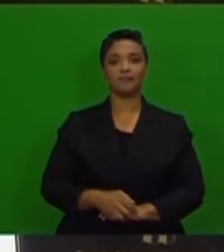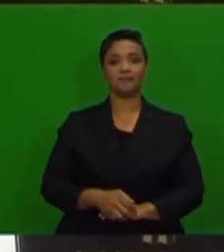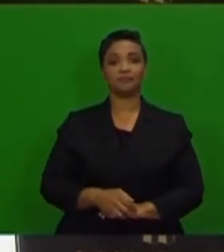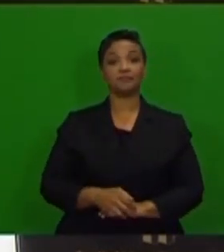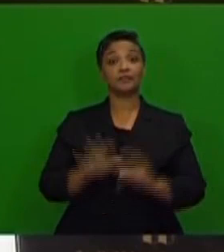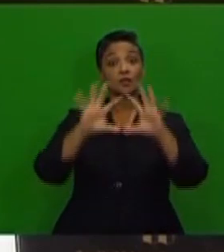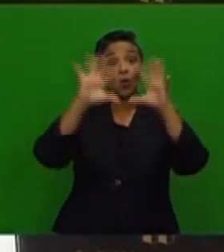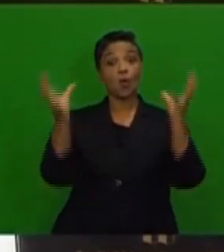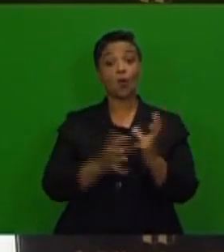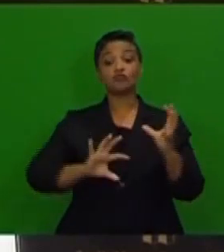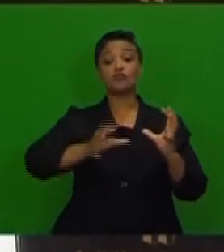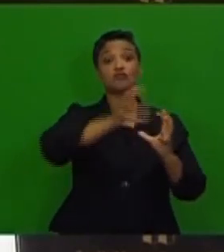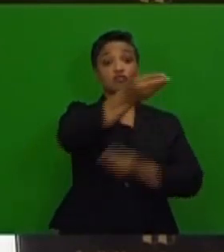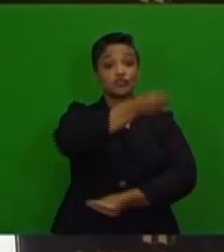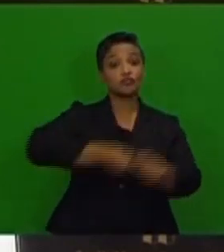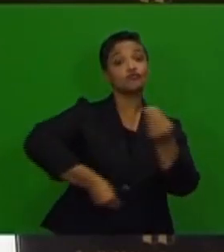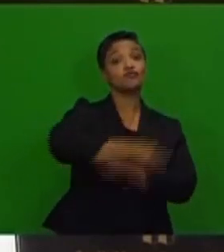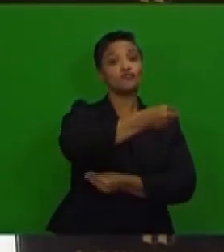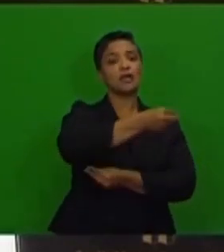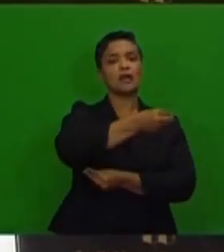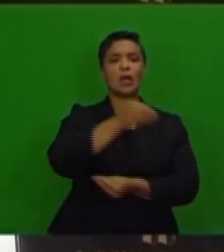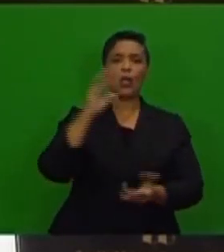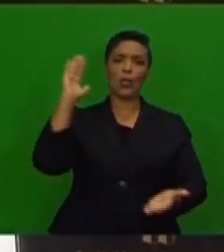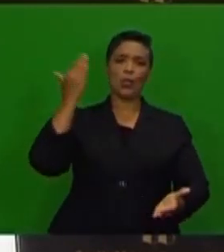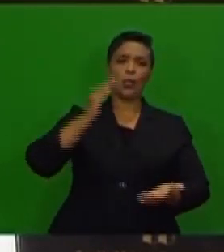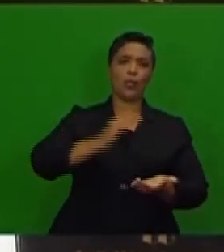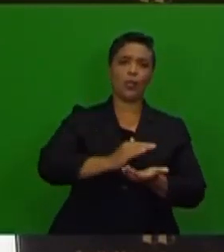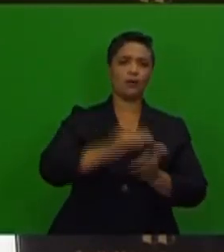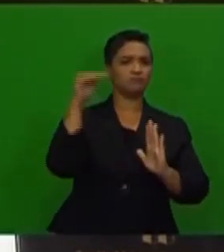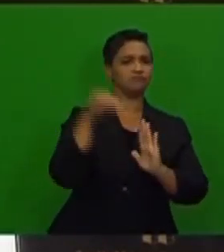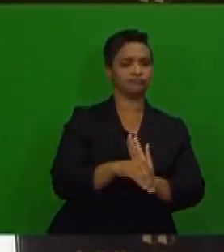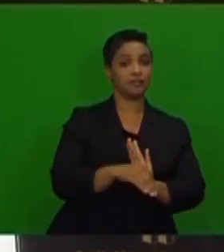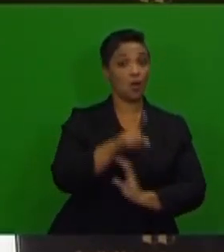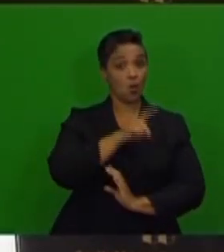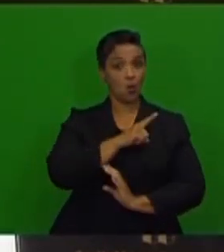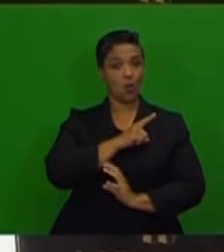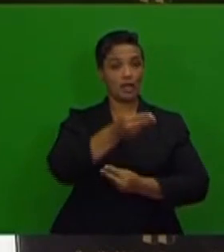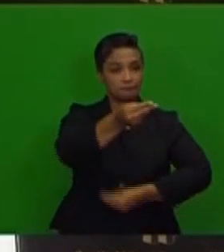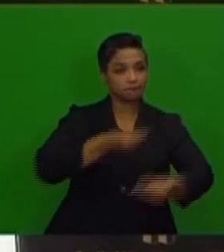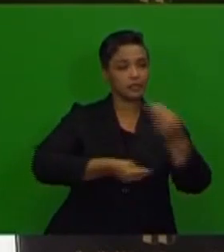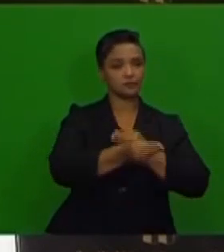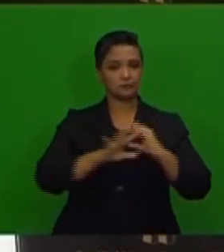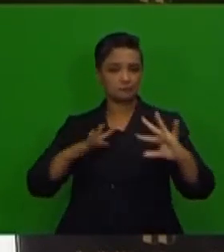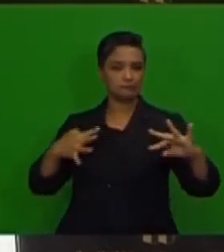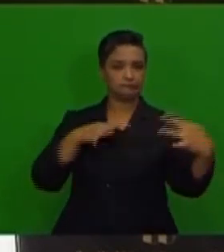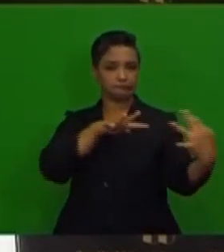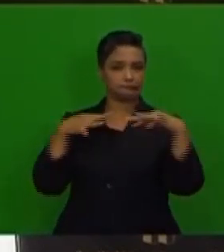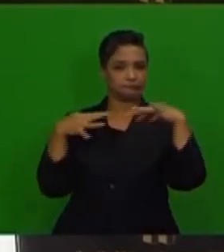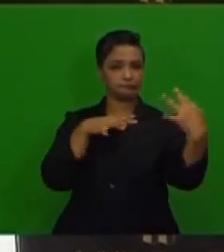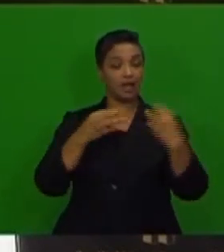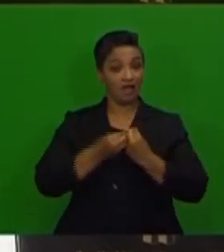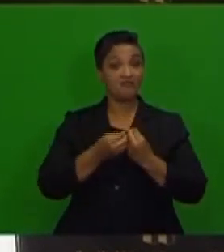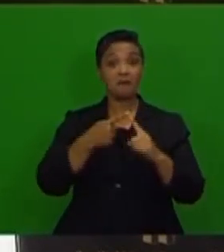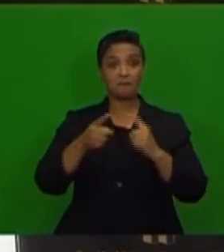Growth in world trade has continued to decline, with trade tensions weighing on market